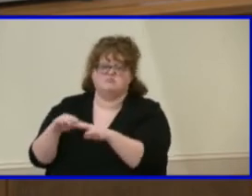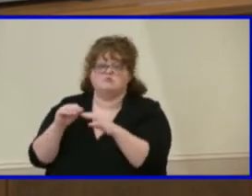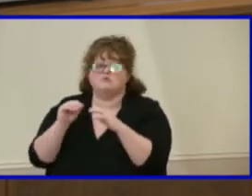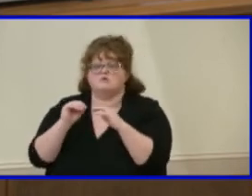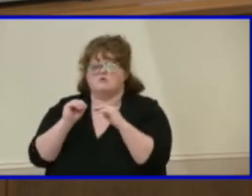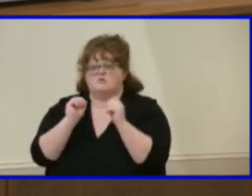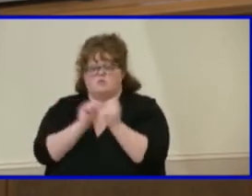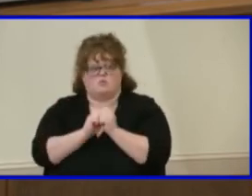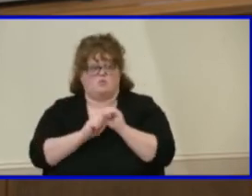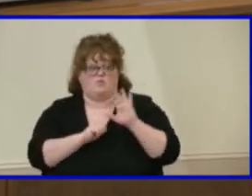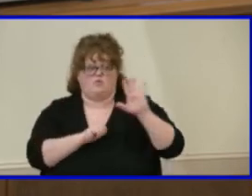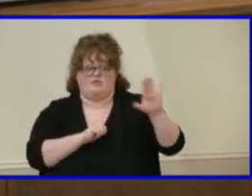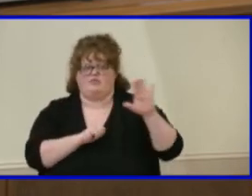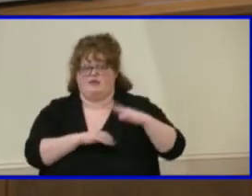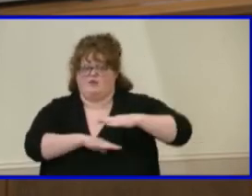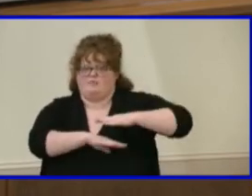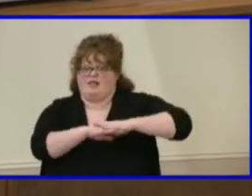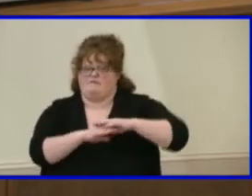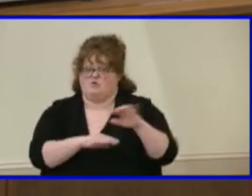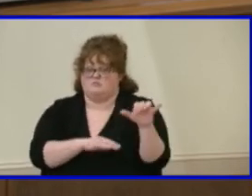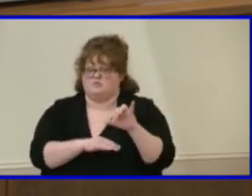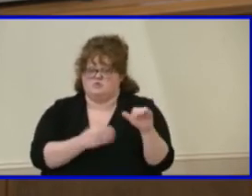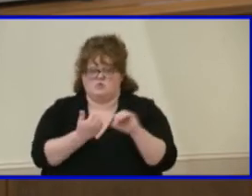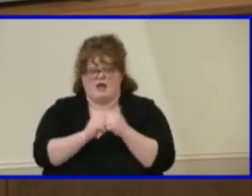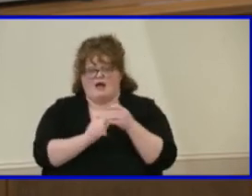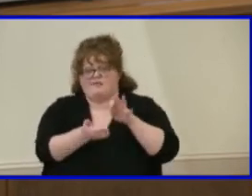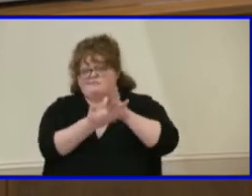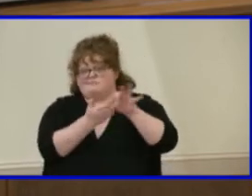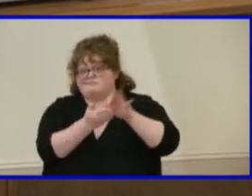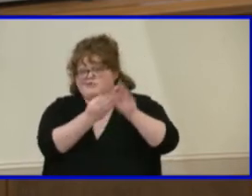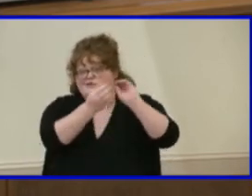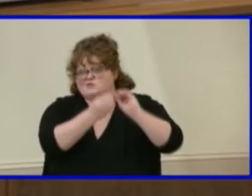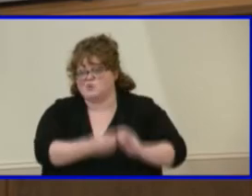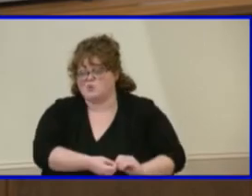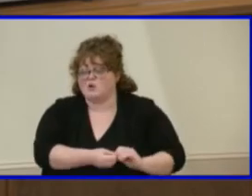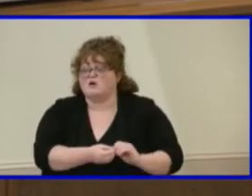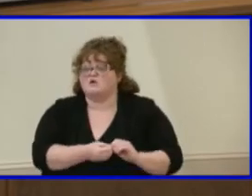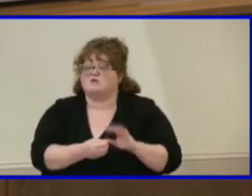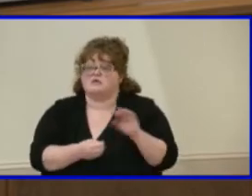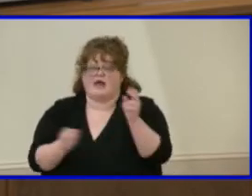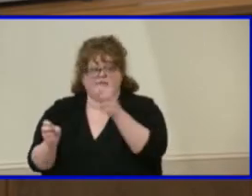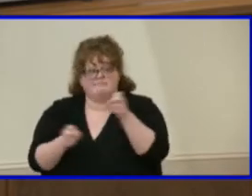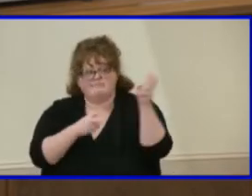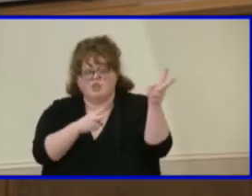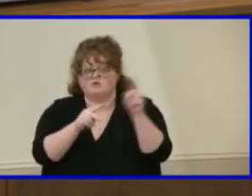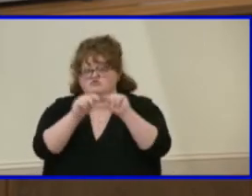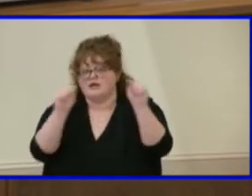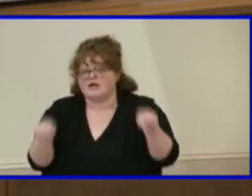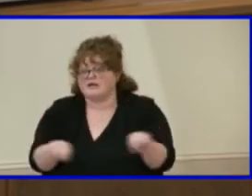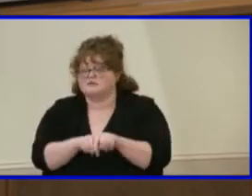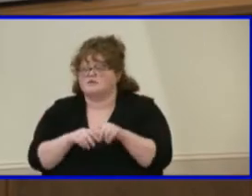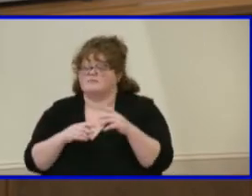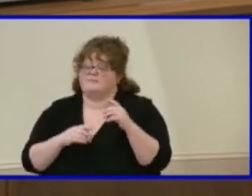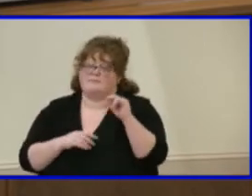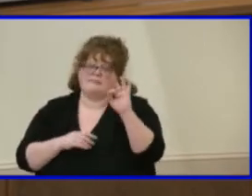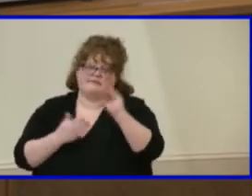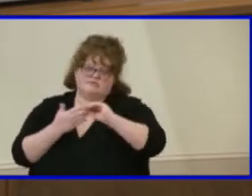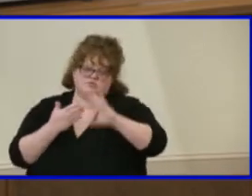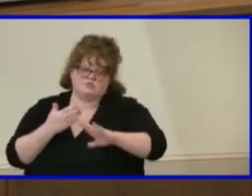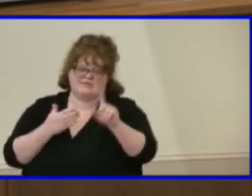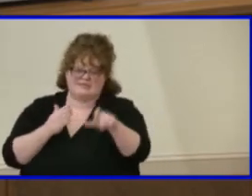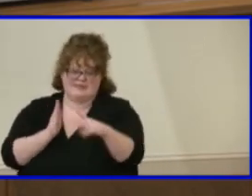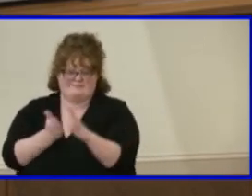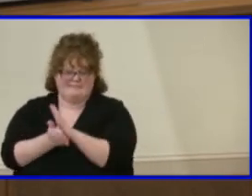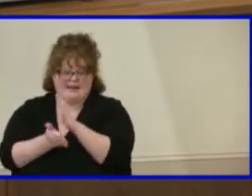Walker uses in the scoring pieces and transcripts and things like that. If a student, you know, needed a paper